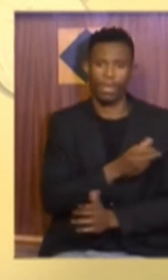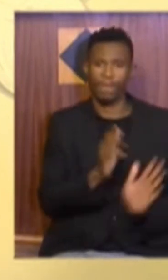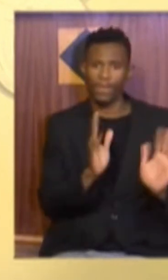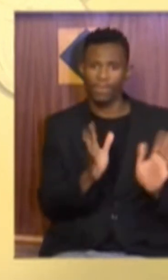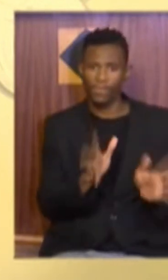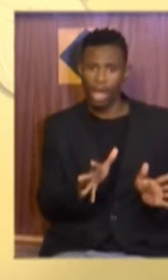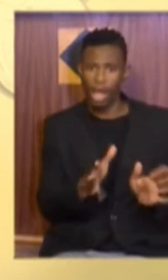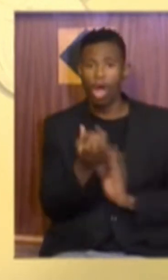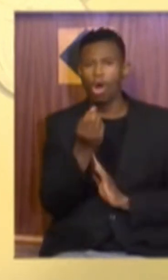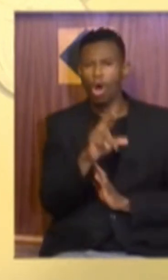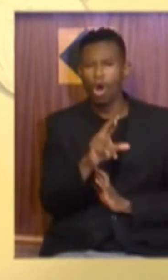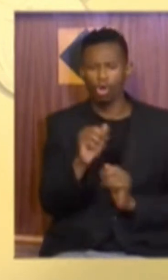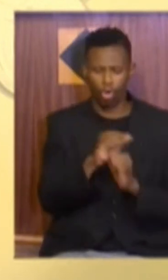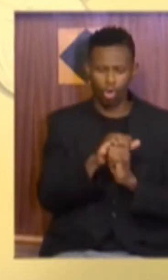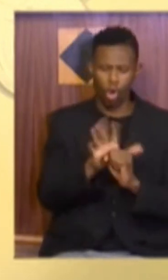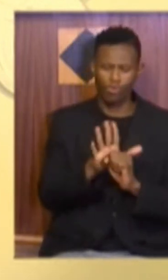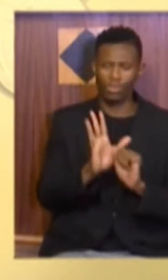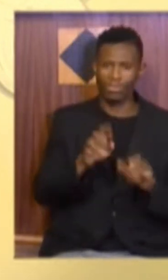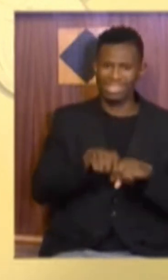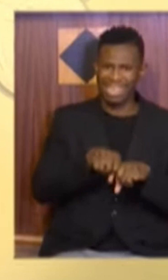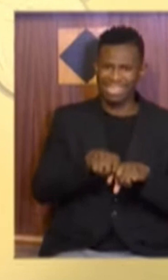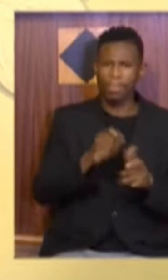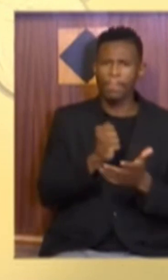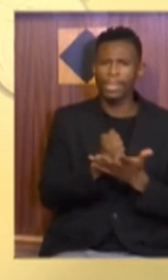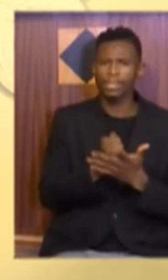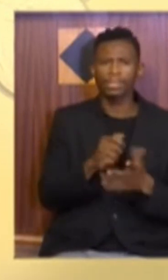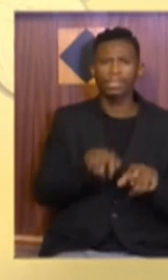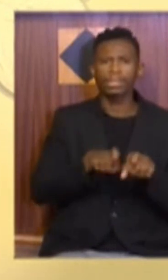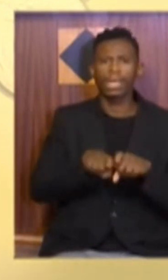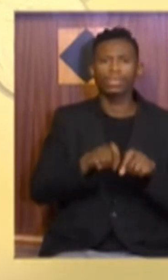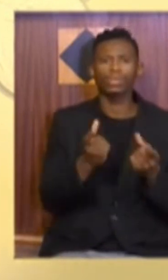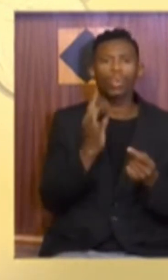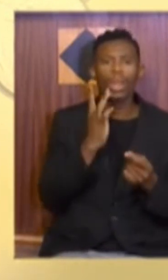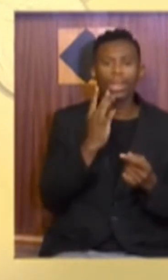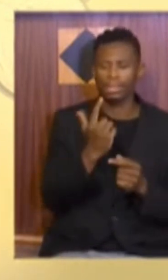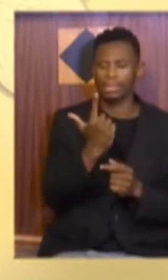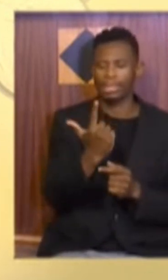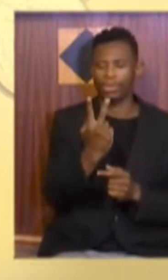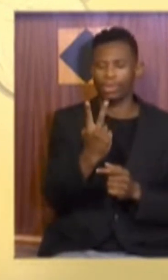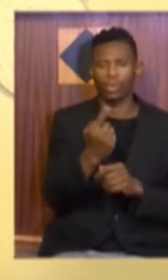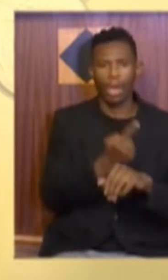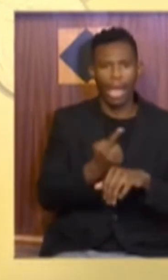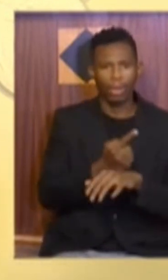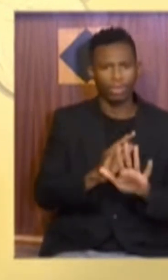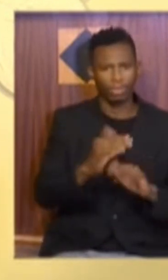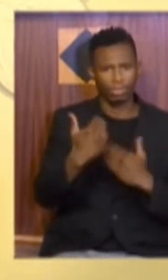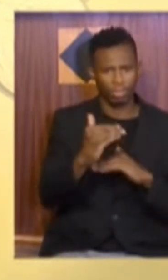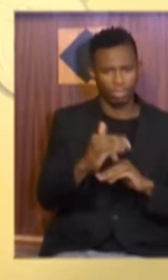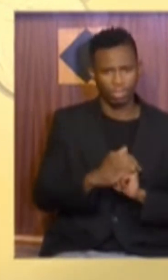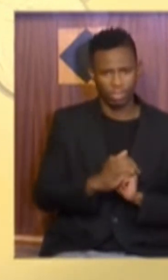test not older than 72 hours. But where there is no provision